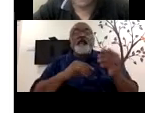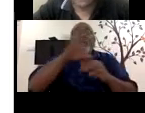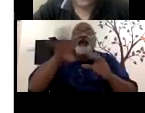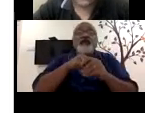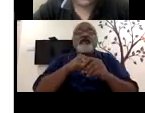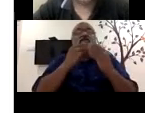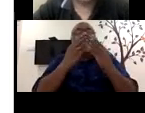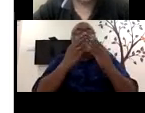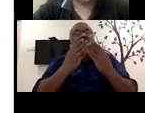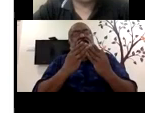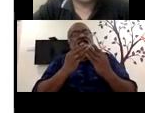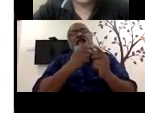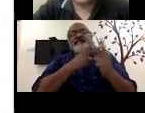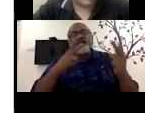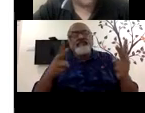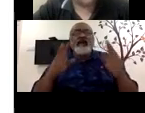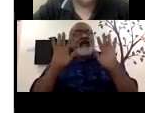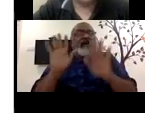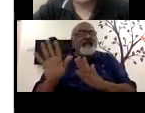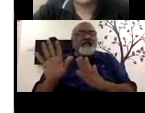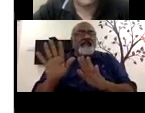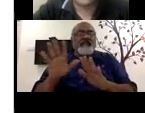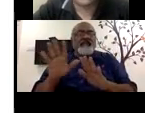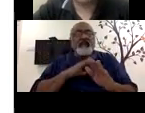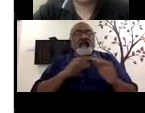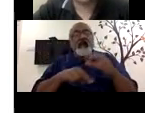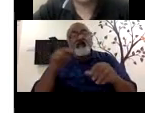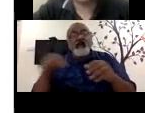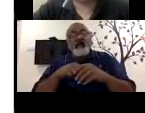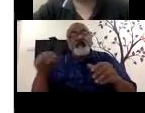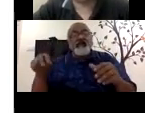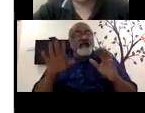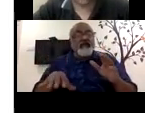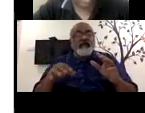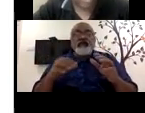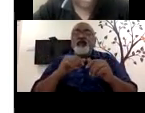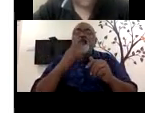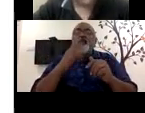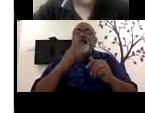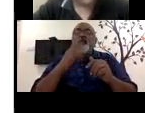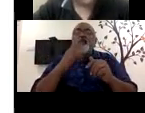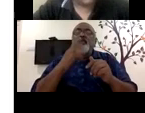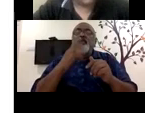etc, and other courses that we have. same dropout, only 5 to 10% actually complete school.